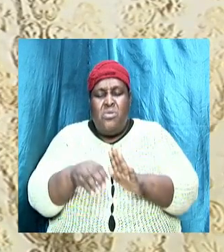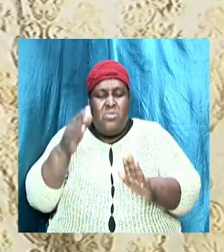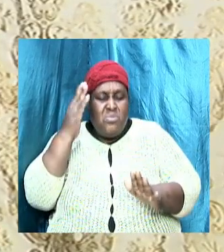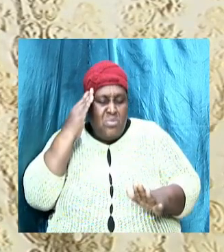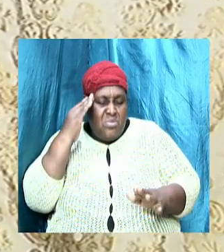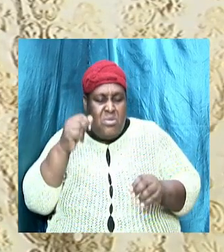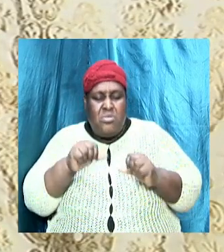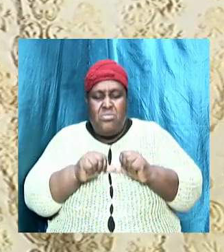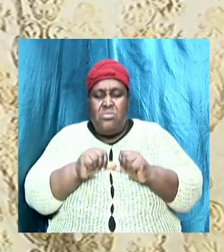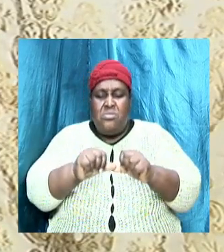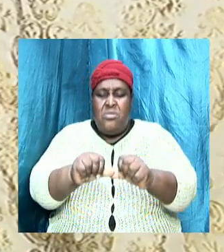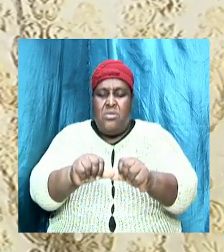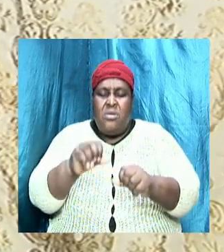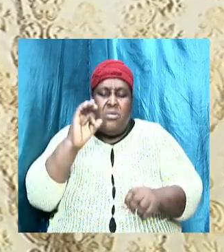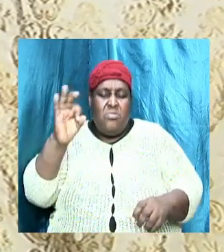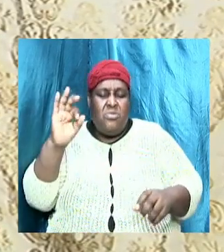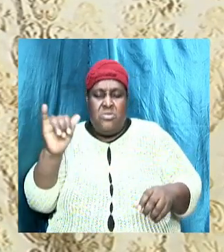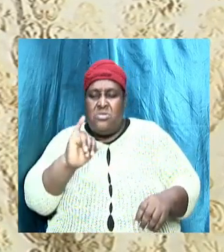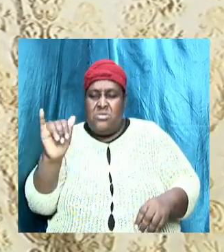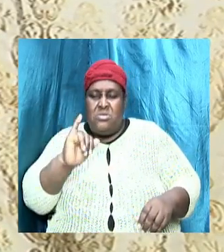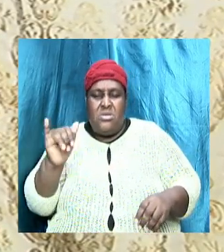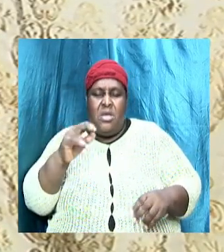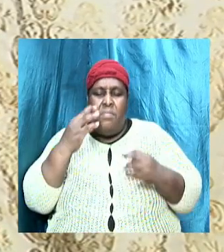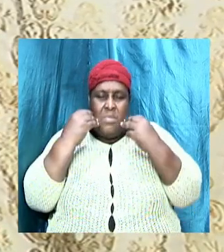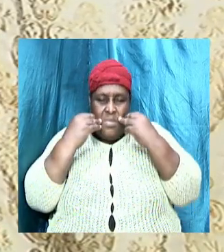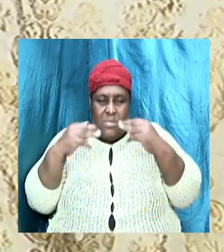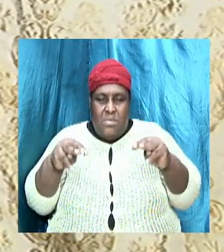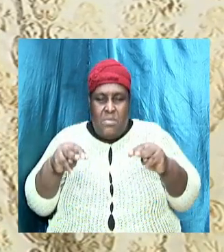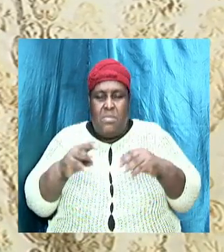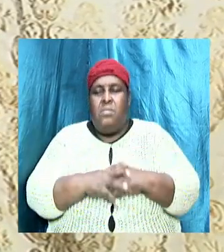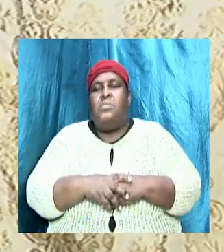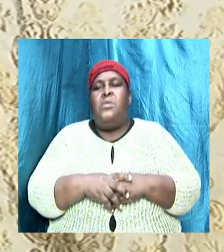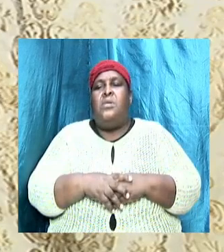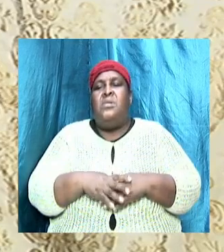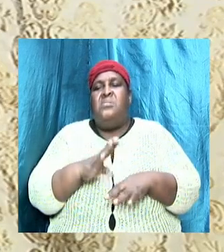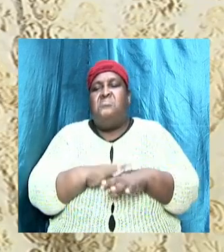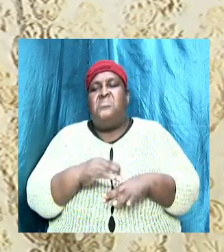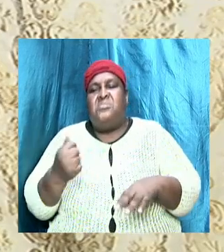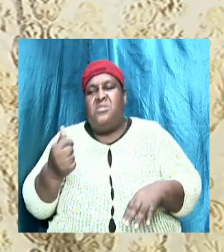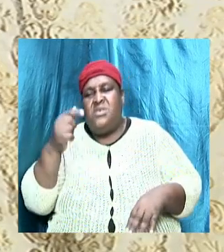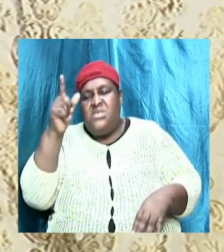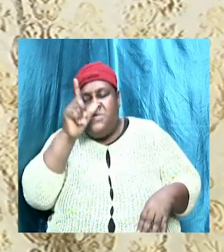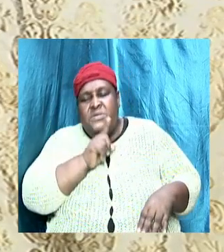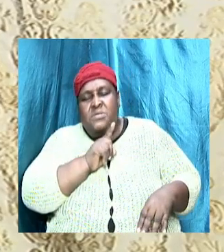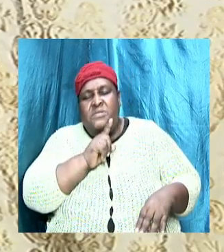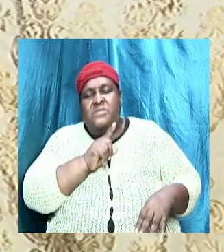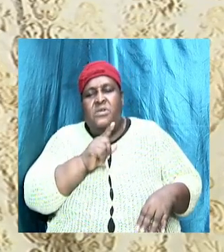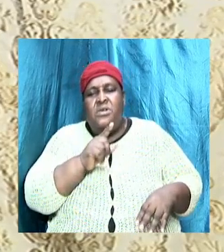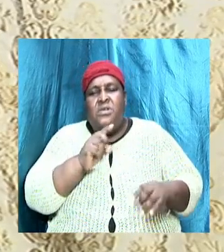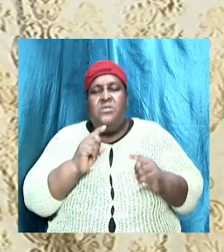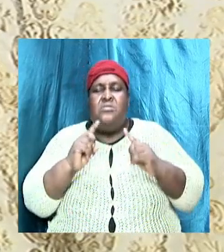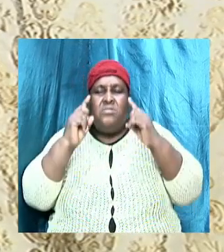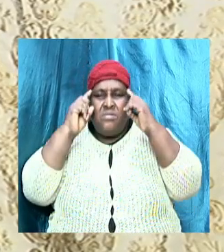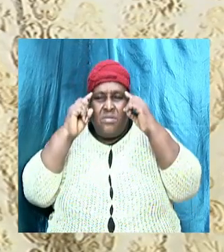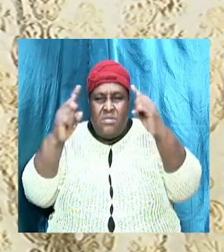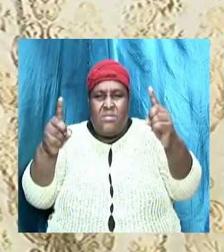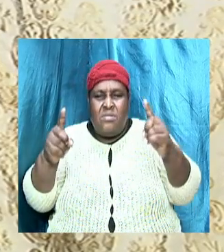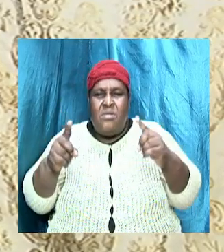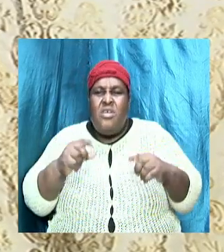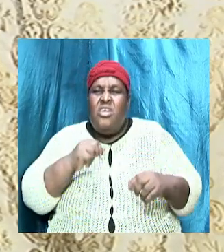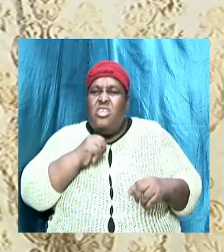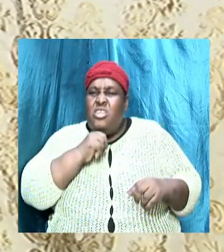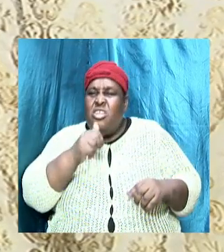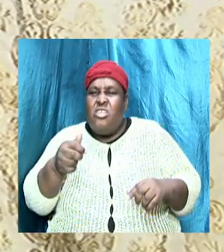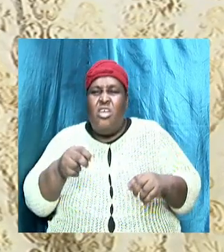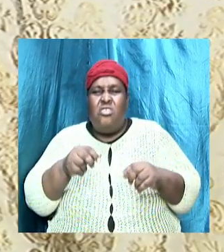preached the same message. But on the other hand, when we talk about false doctrine, we recognize that it is inconsistent.